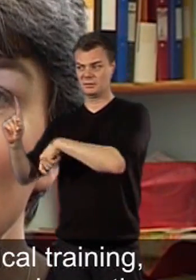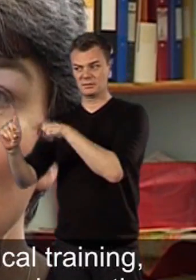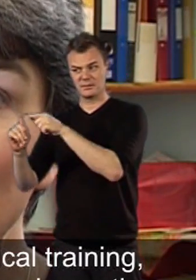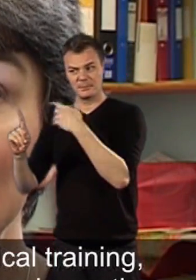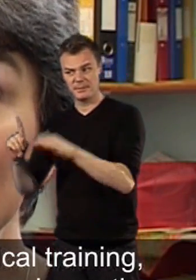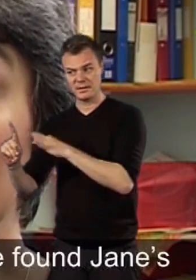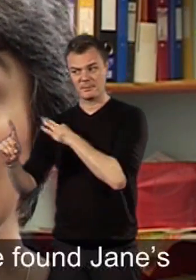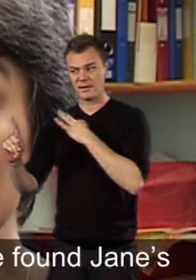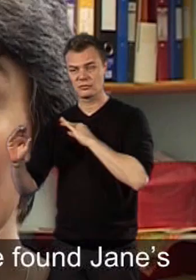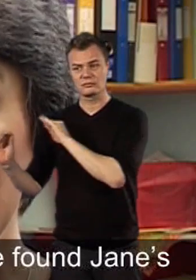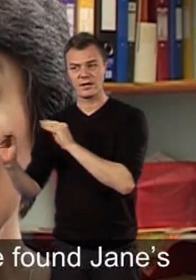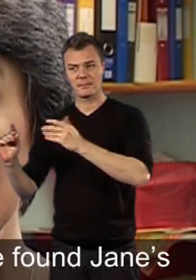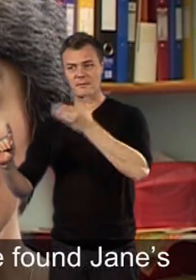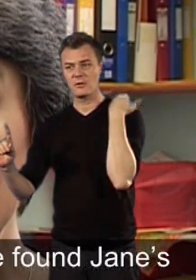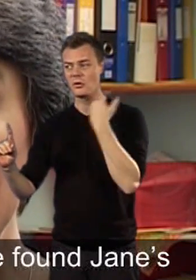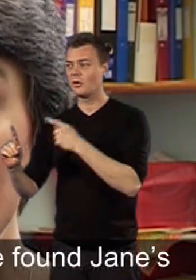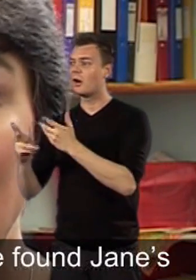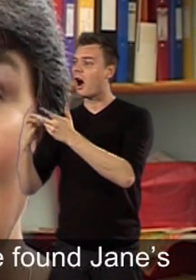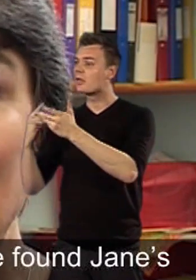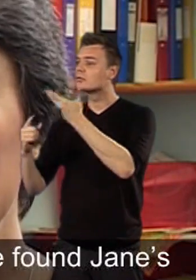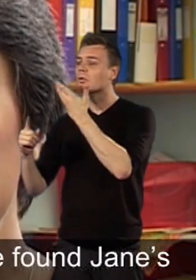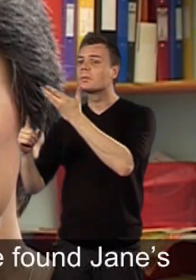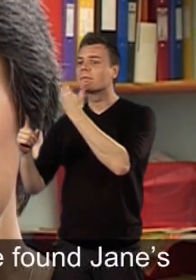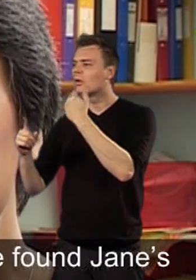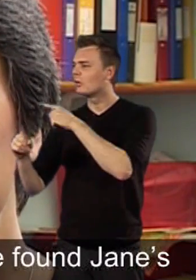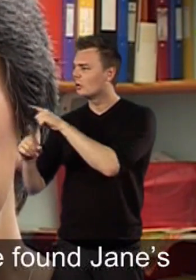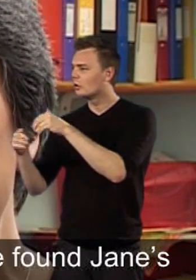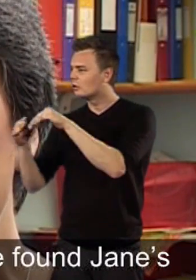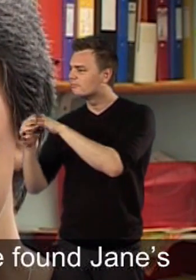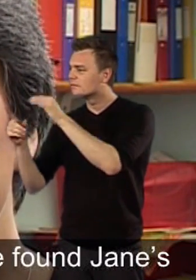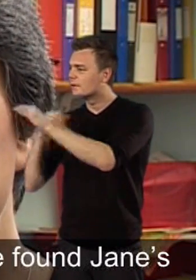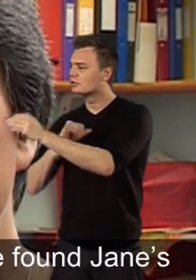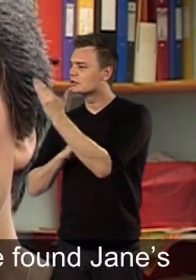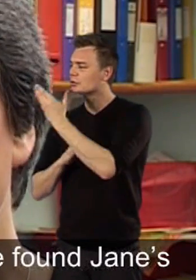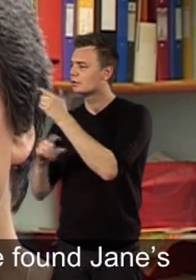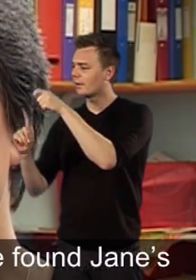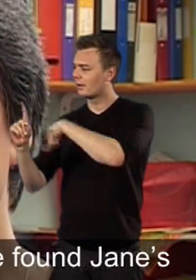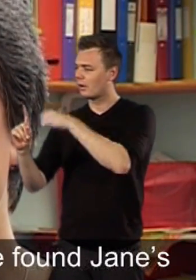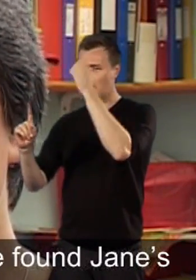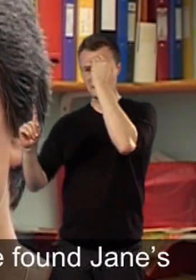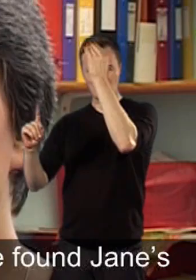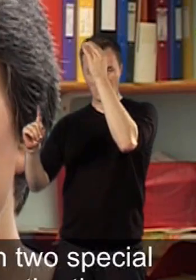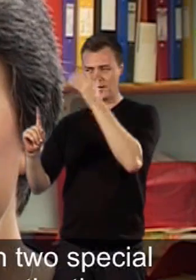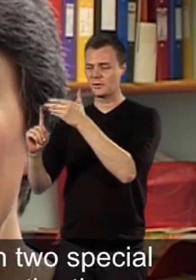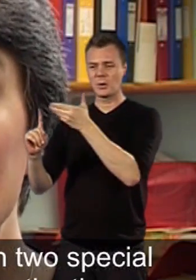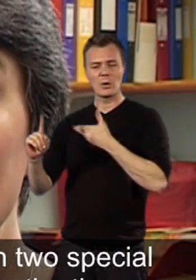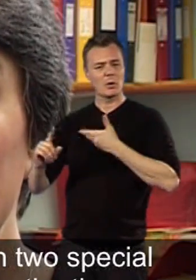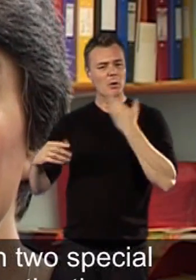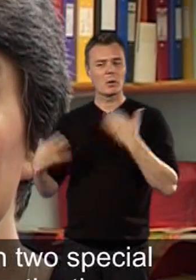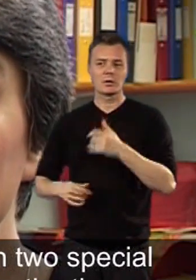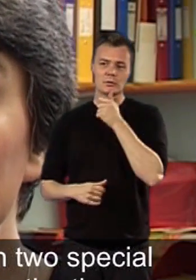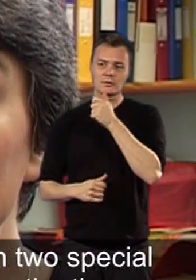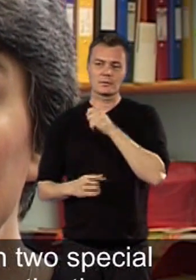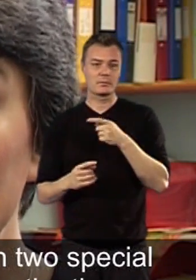experience from working in another school with a specialist unit and we found Jane's knowledge very useful. We've actually